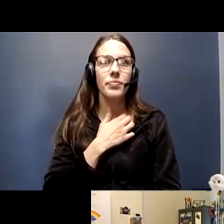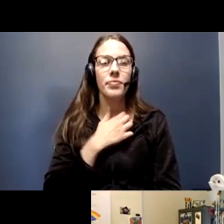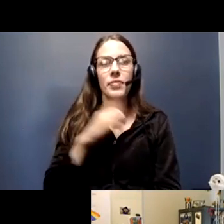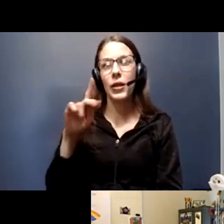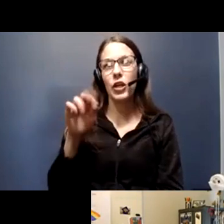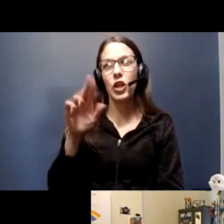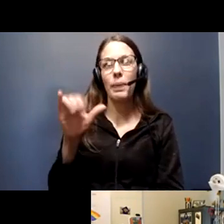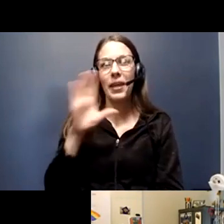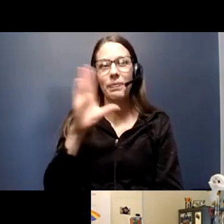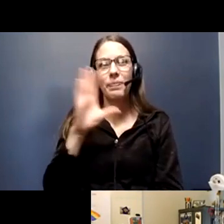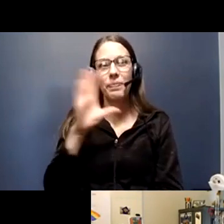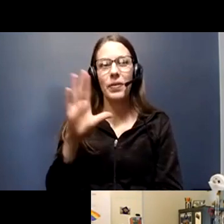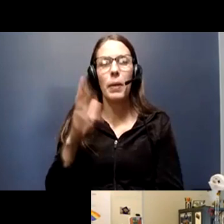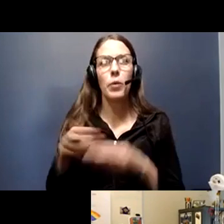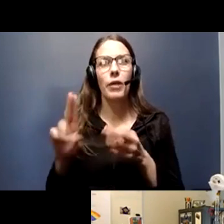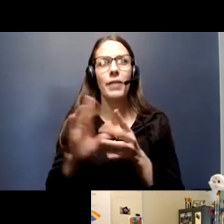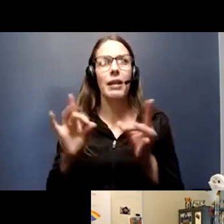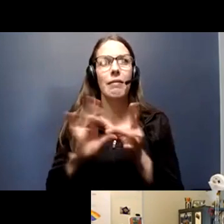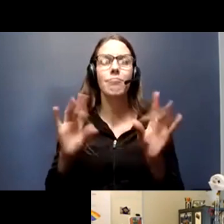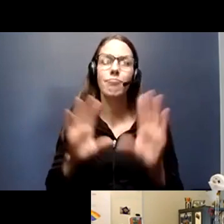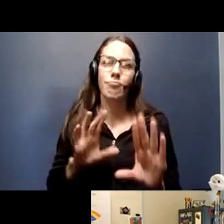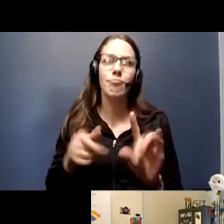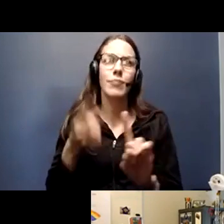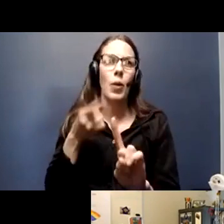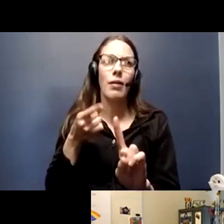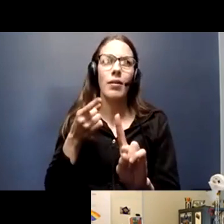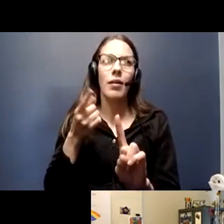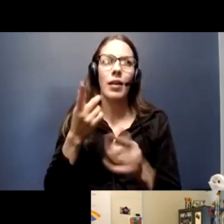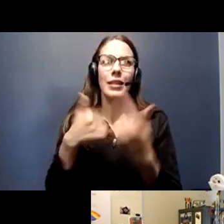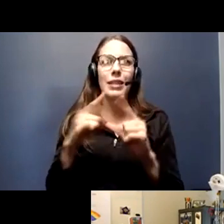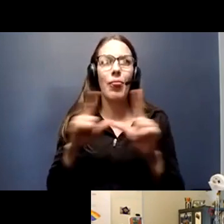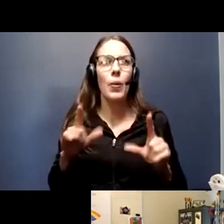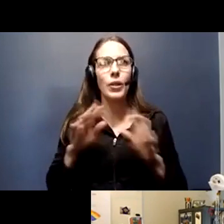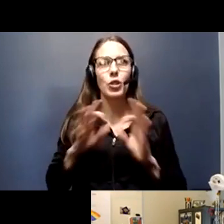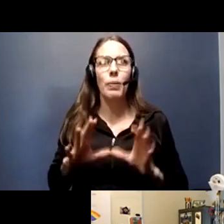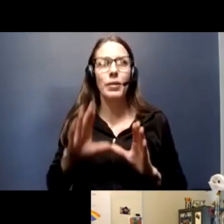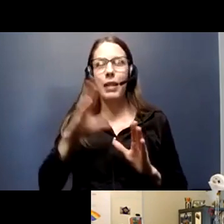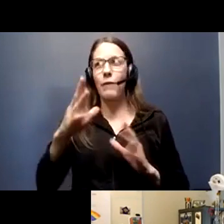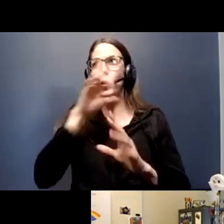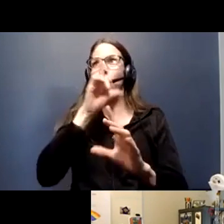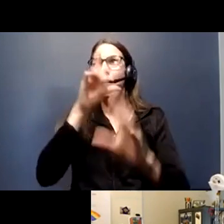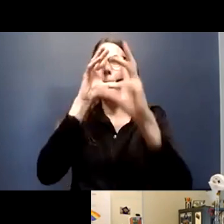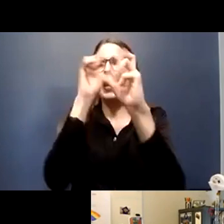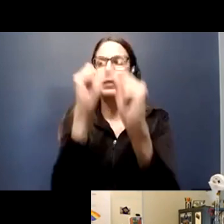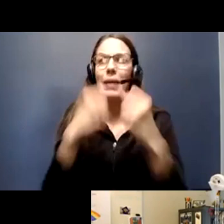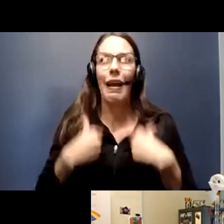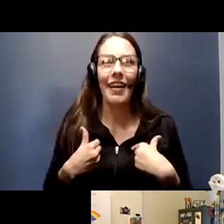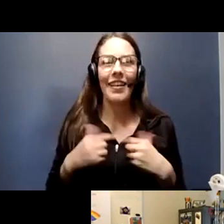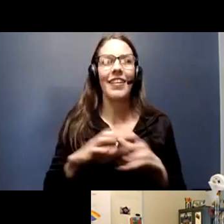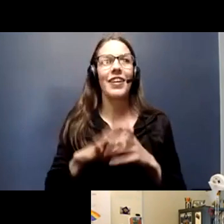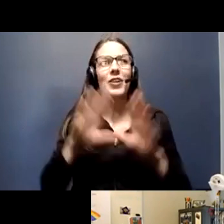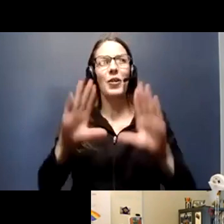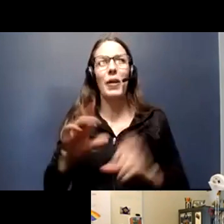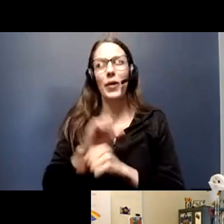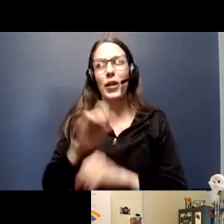just with a brief comment. Number one, sign language interpretation never ceases to amaze me, so great work,